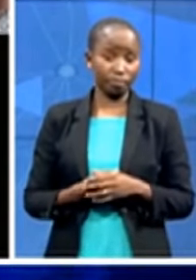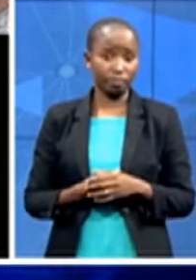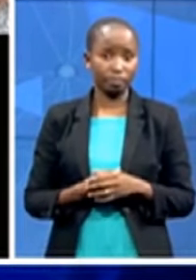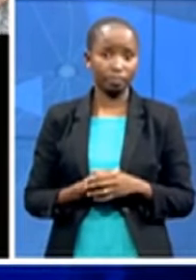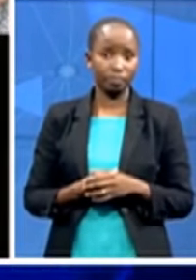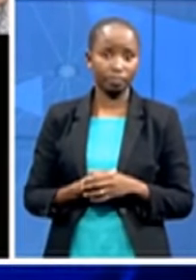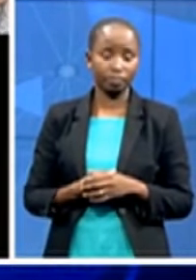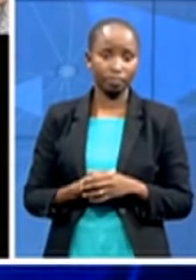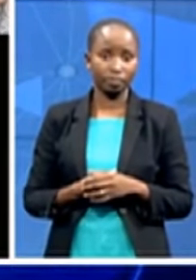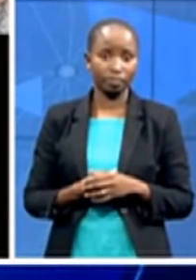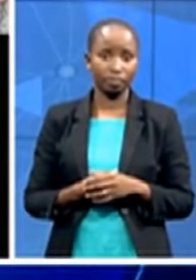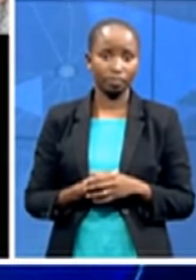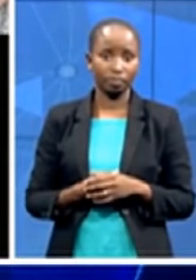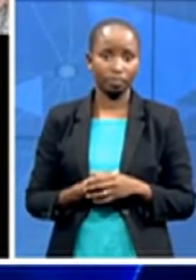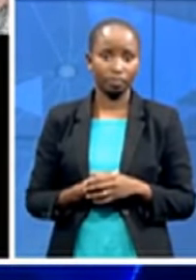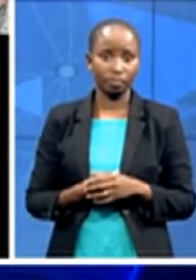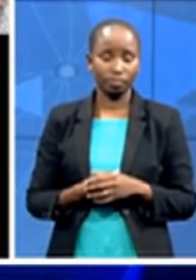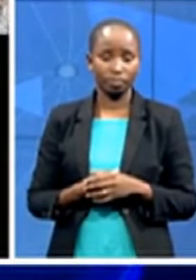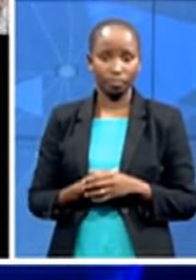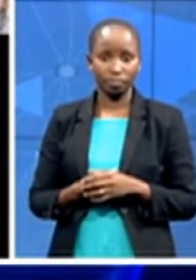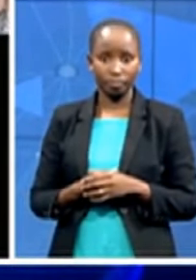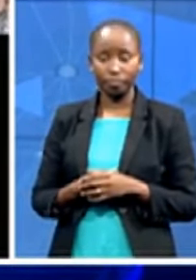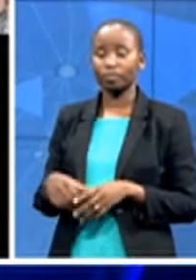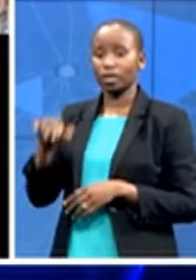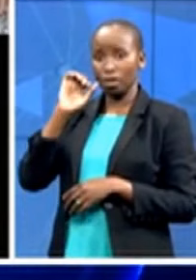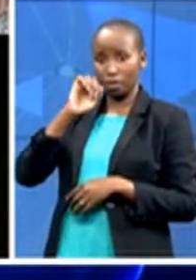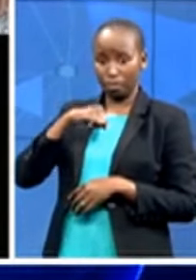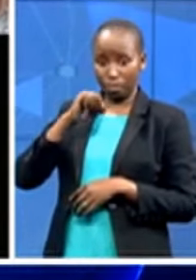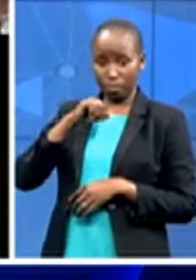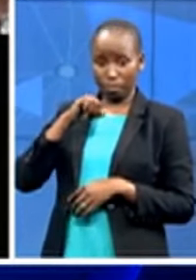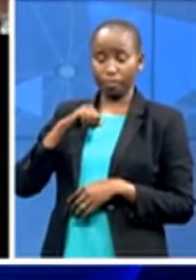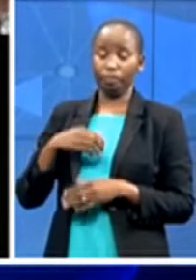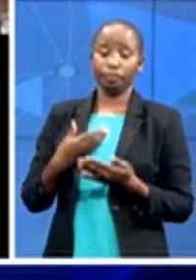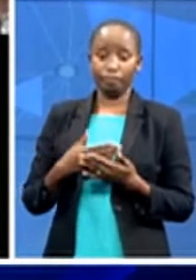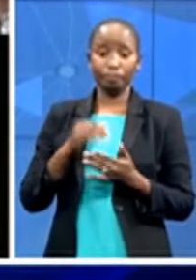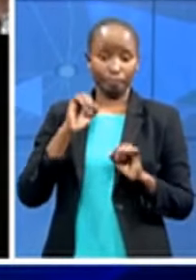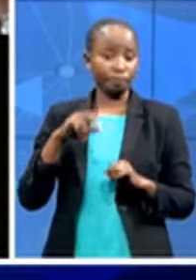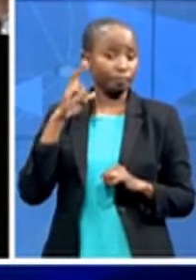hello thank you thank you and welcome to the show